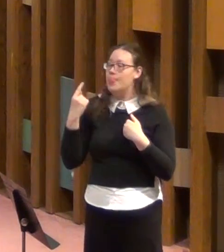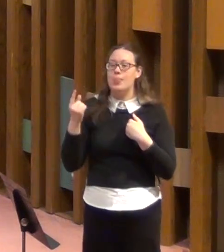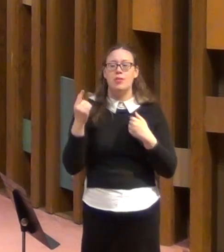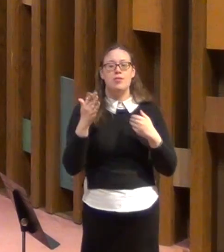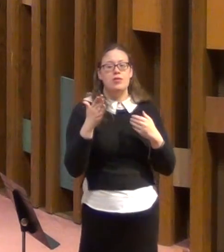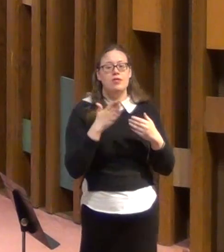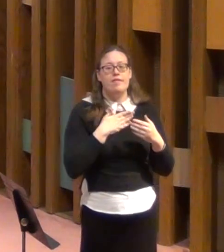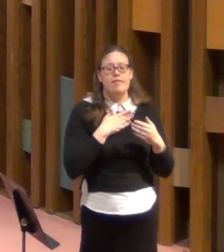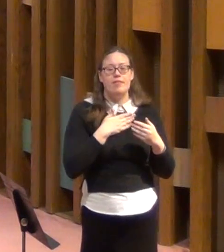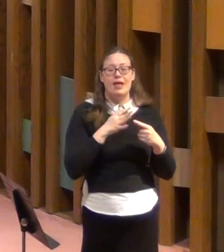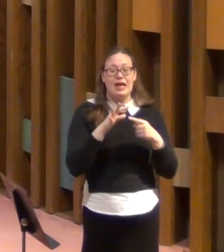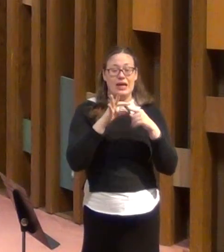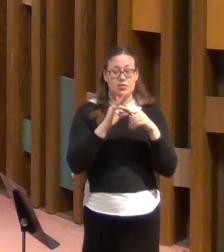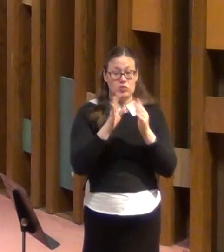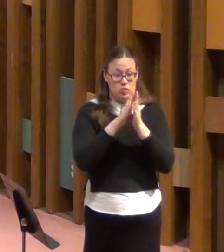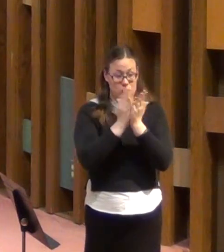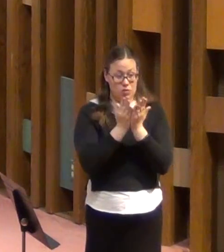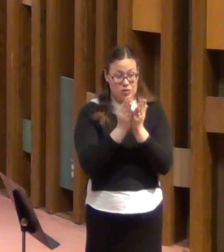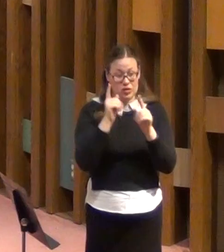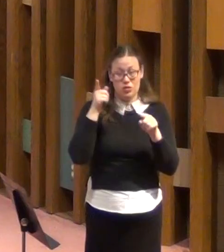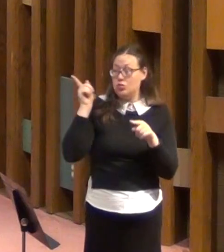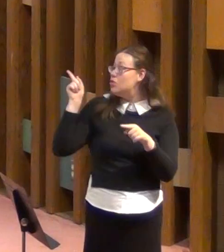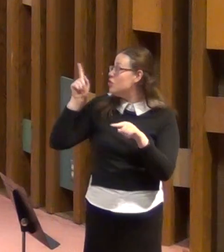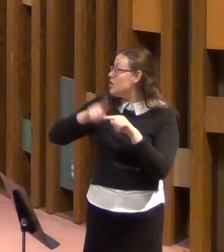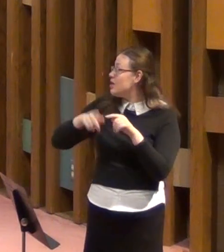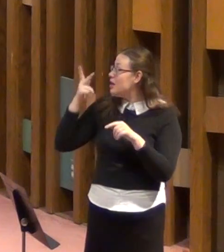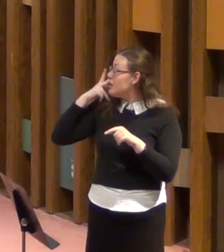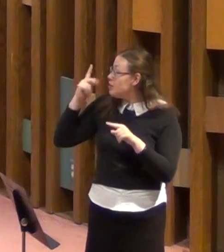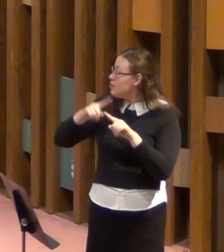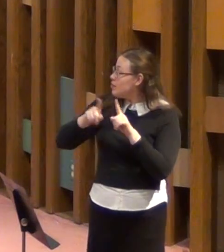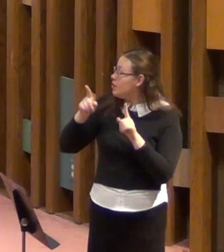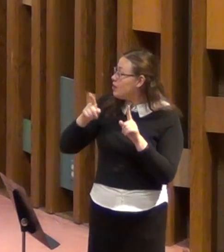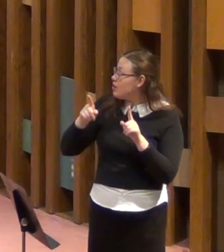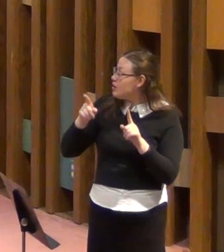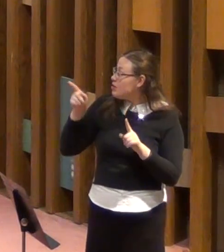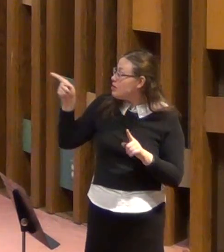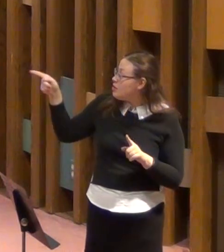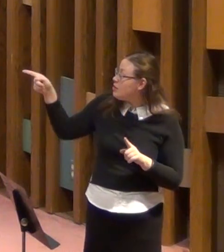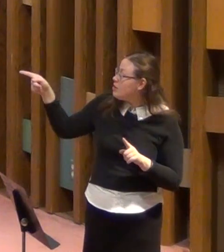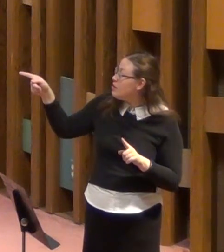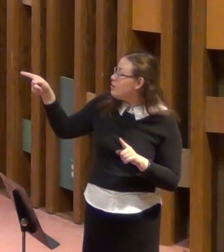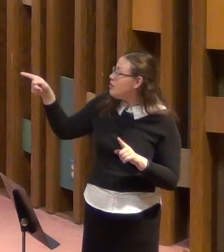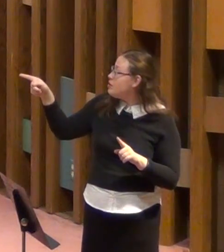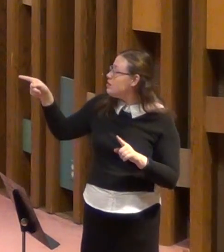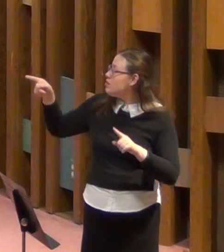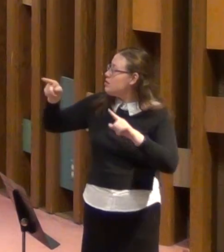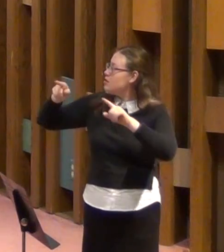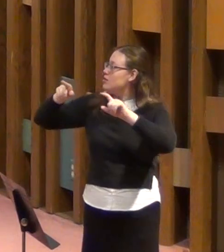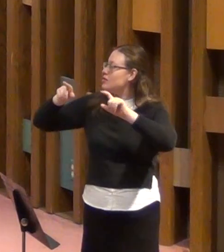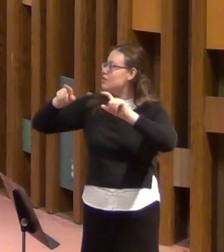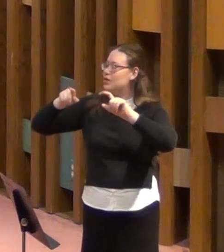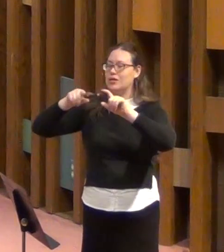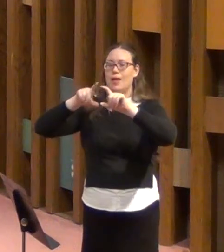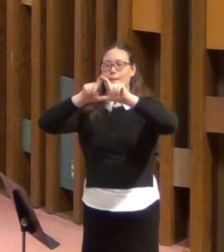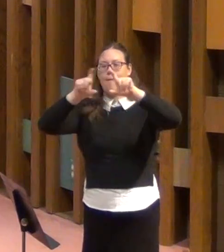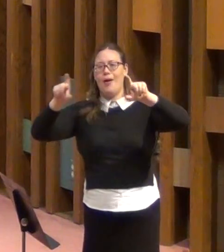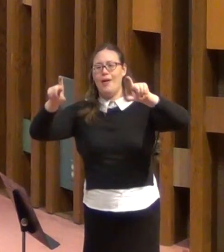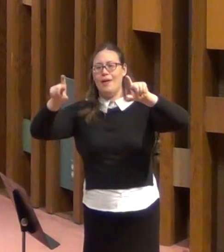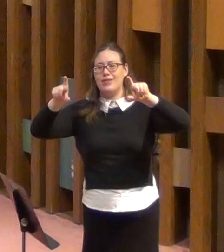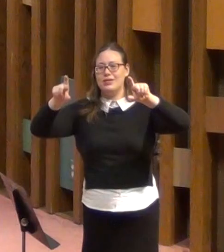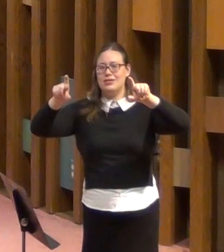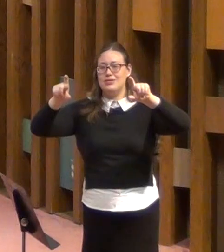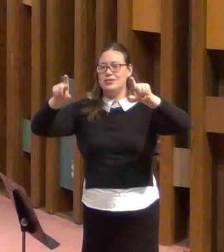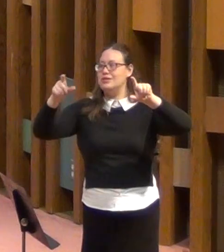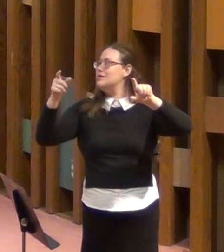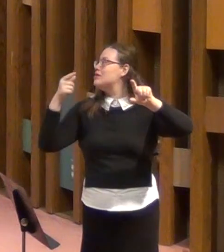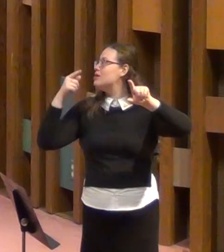commentaries this morning, and you can't obviously see it from there, but you can see that there's a sidebar in the commentary here, and it's